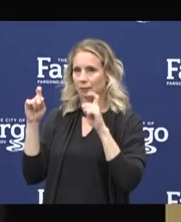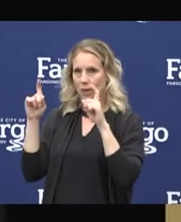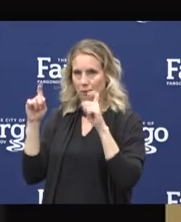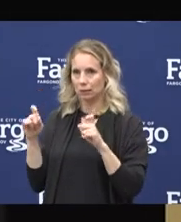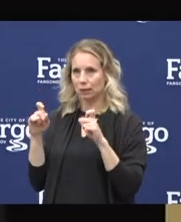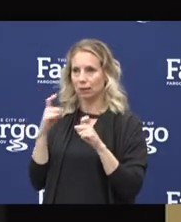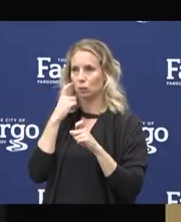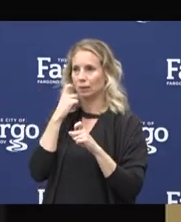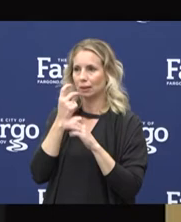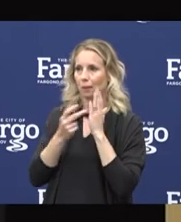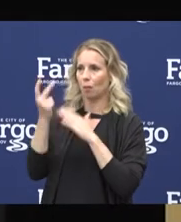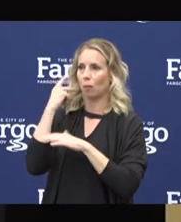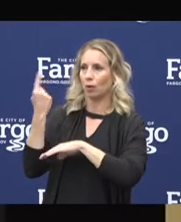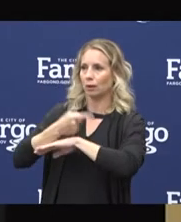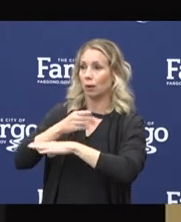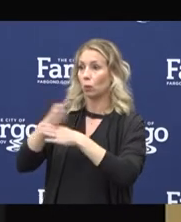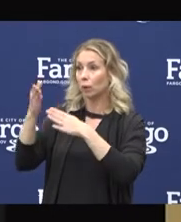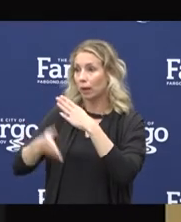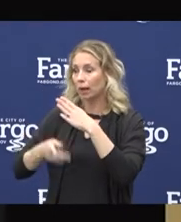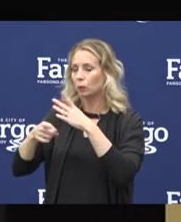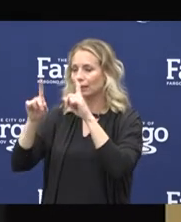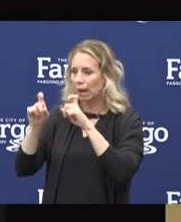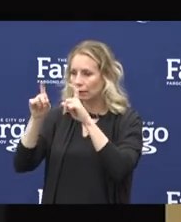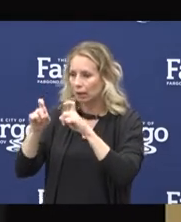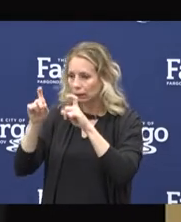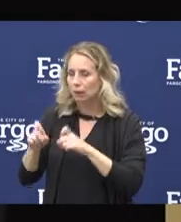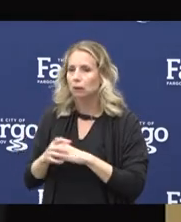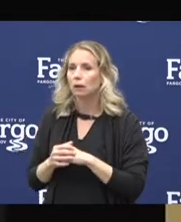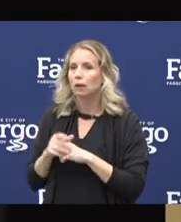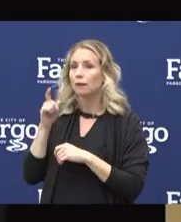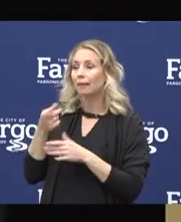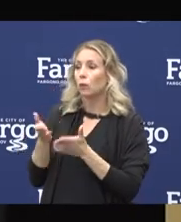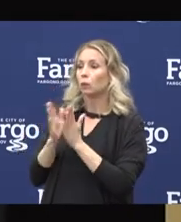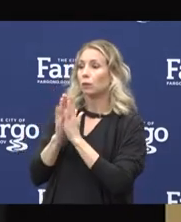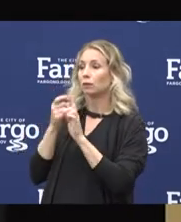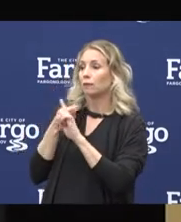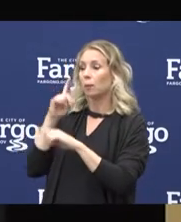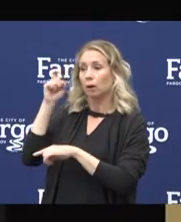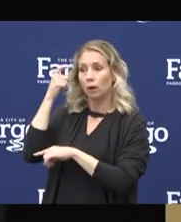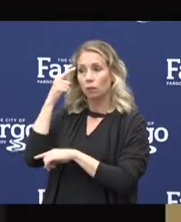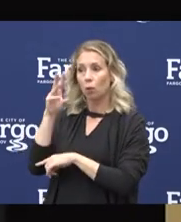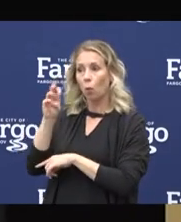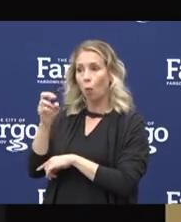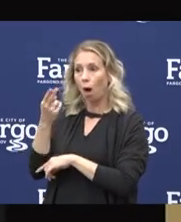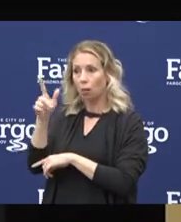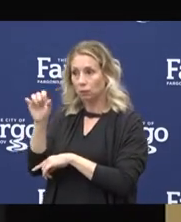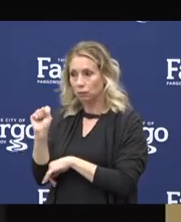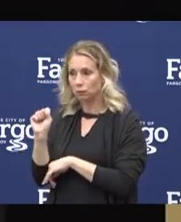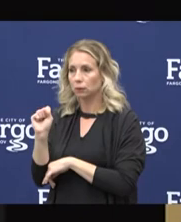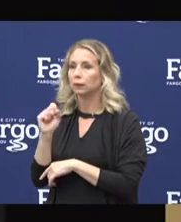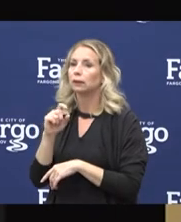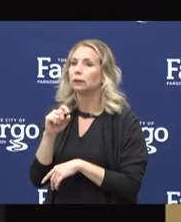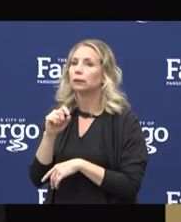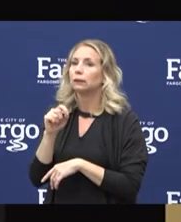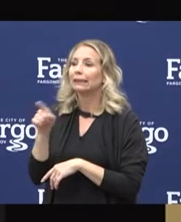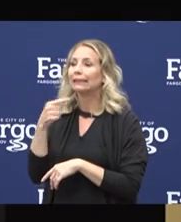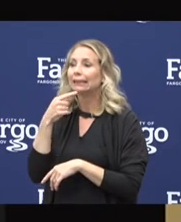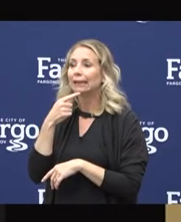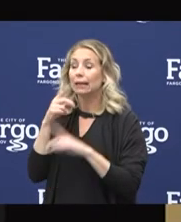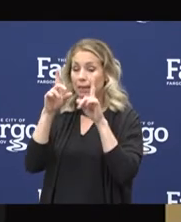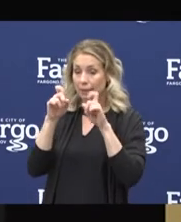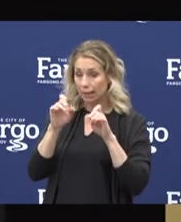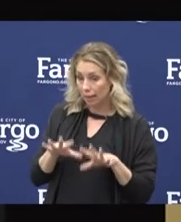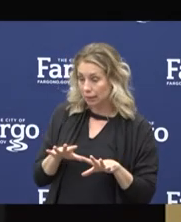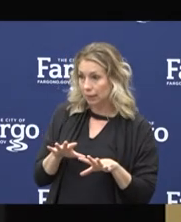and that testing event was requested by Governor Walz. He stated that testing, tracing,